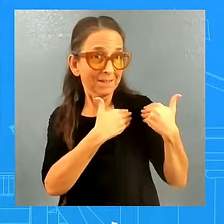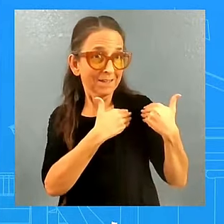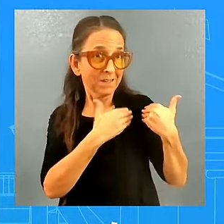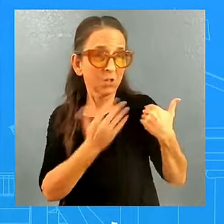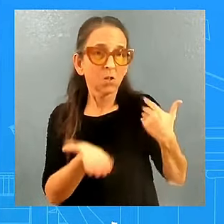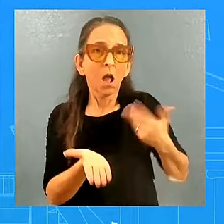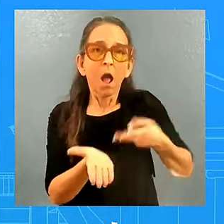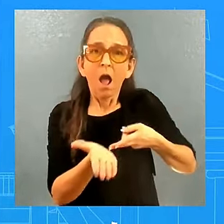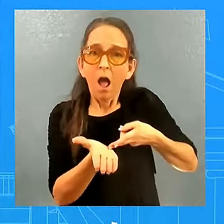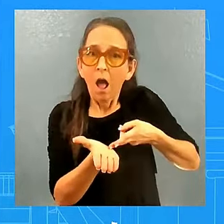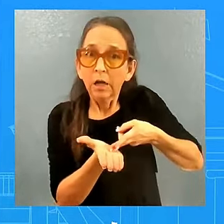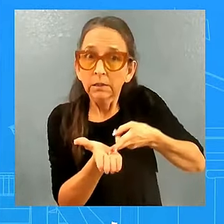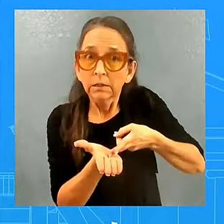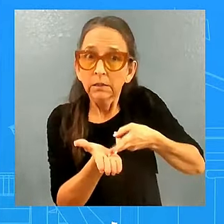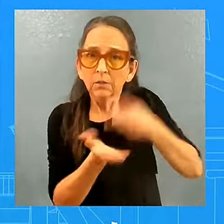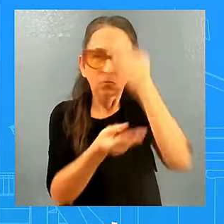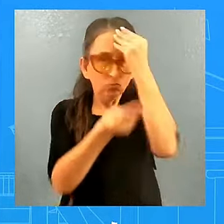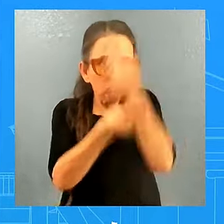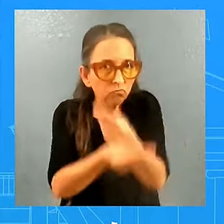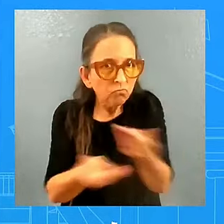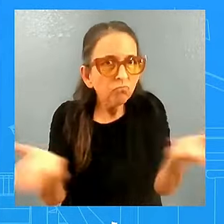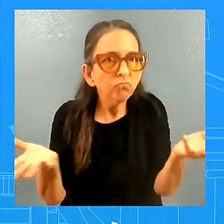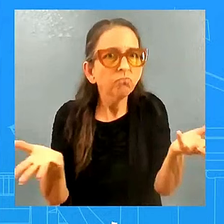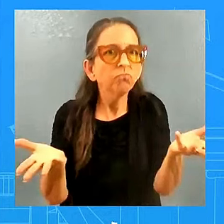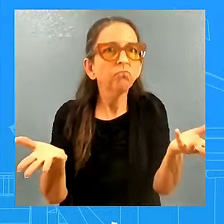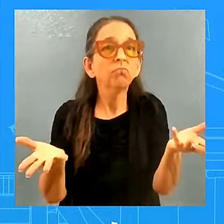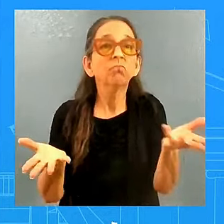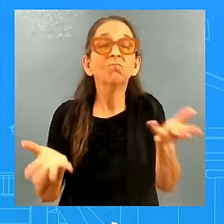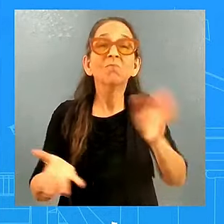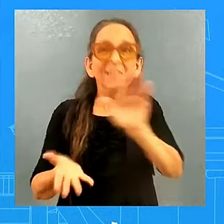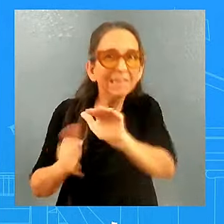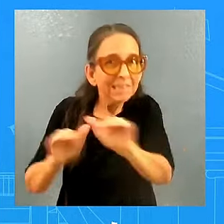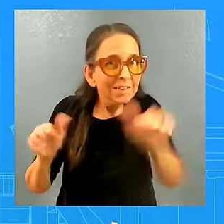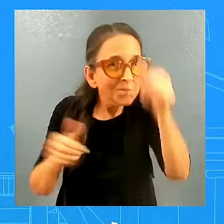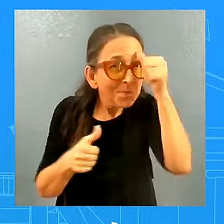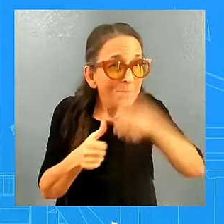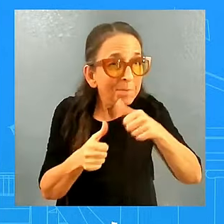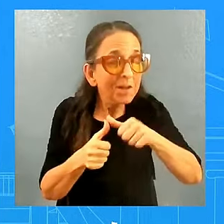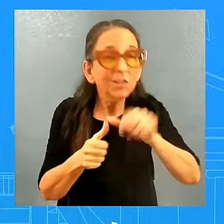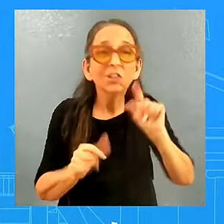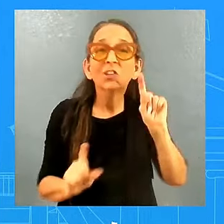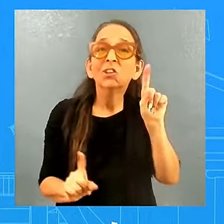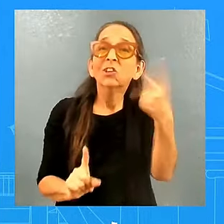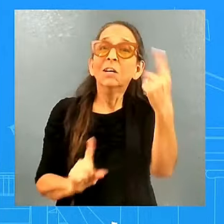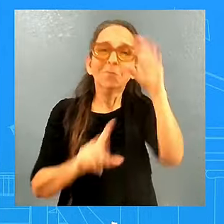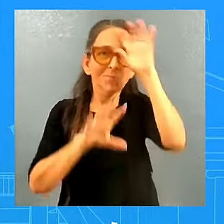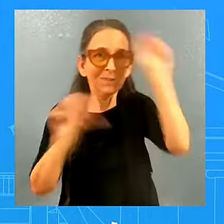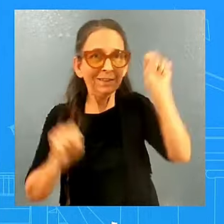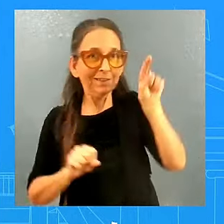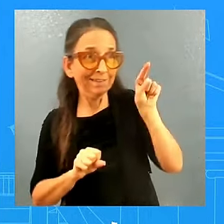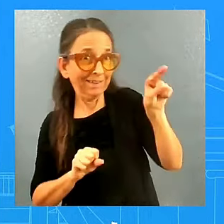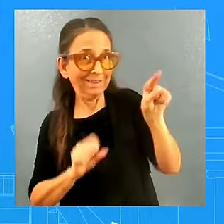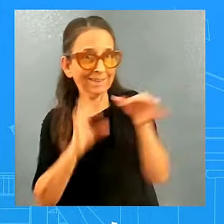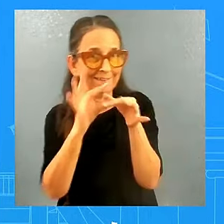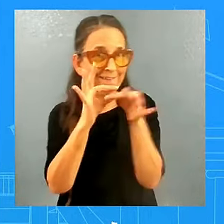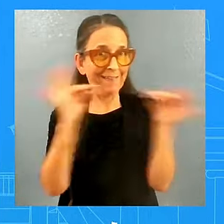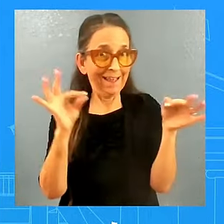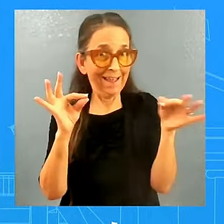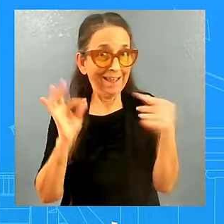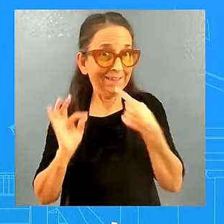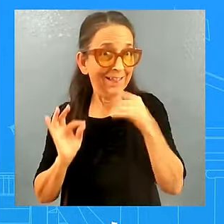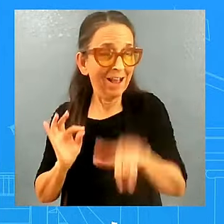forget, wasn't just really quickly, it wasn't just the president who was saying this, right? I mean, you had the former